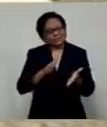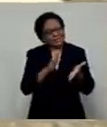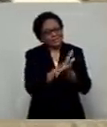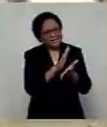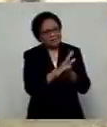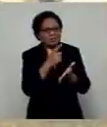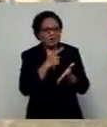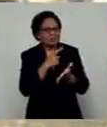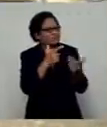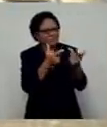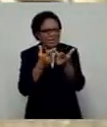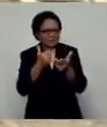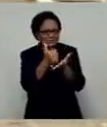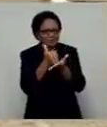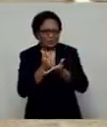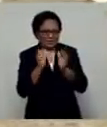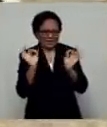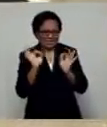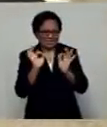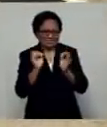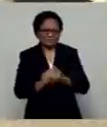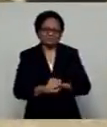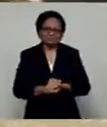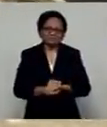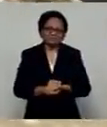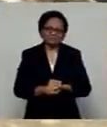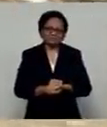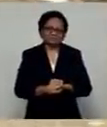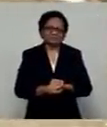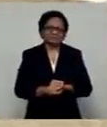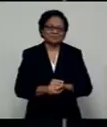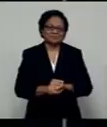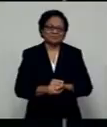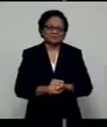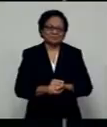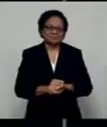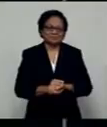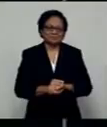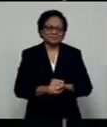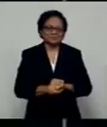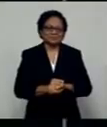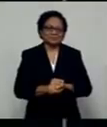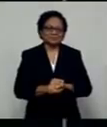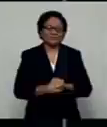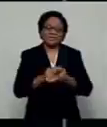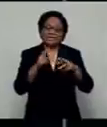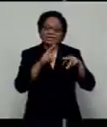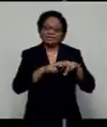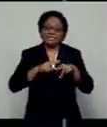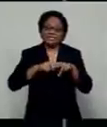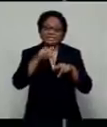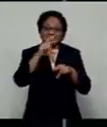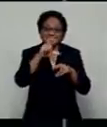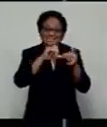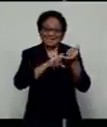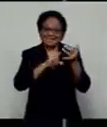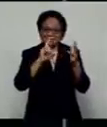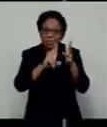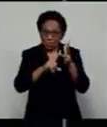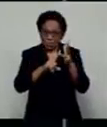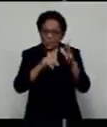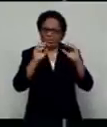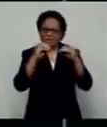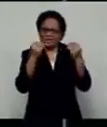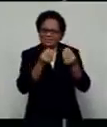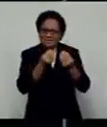during this pandemic. Christiane Uluwai, FBC News. The Fiji CSO Alliance for COVID